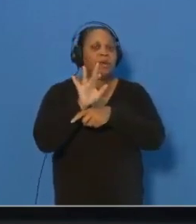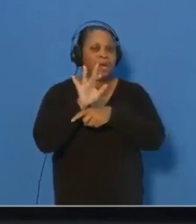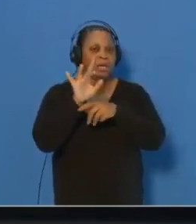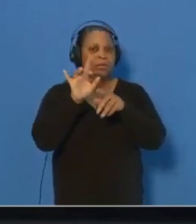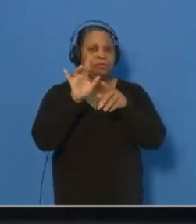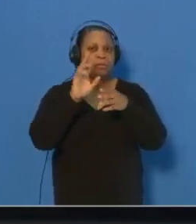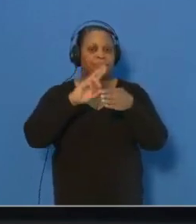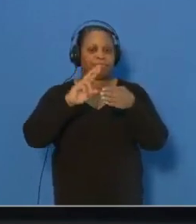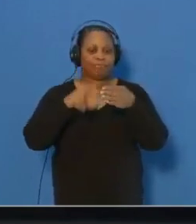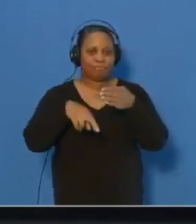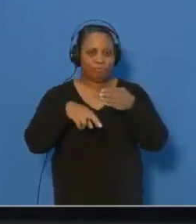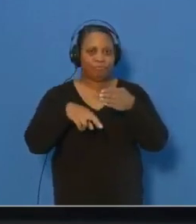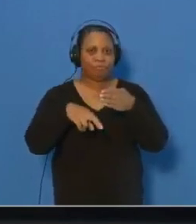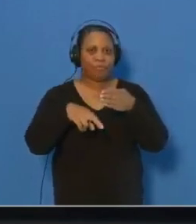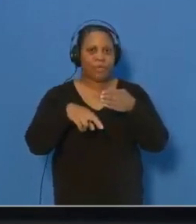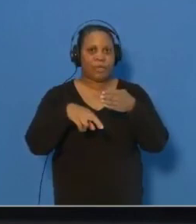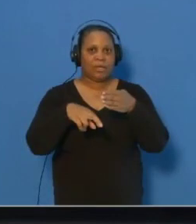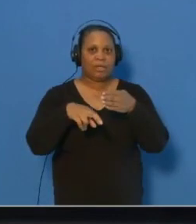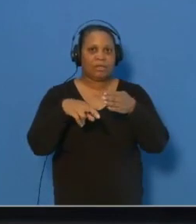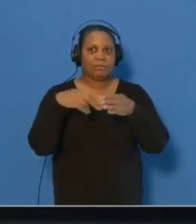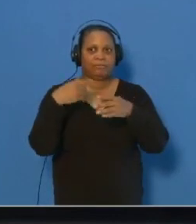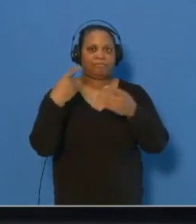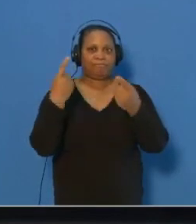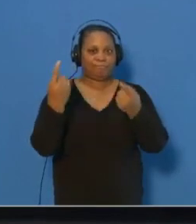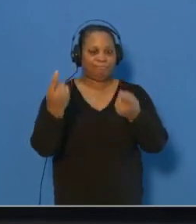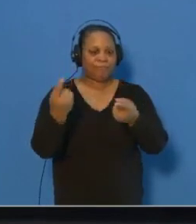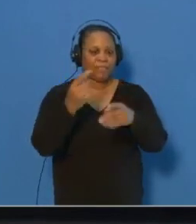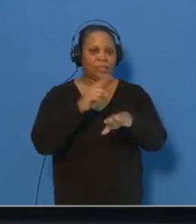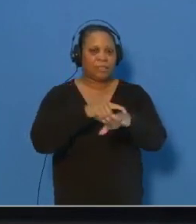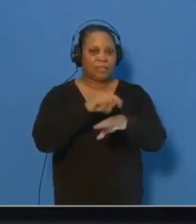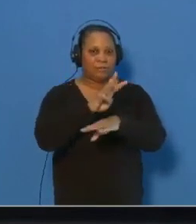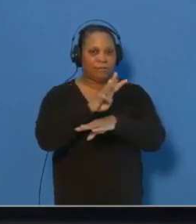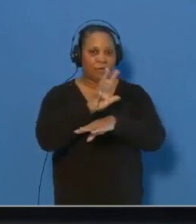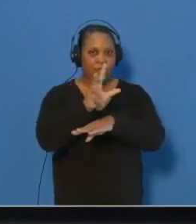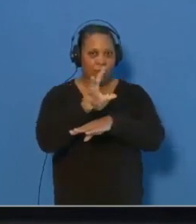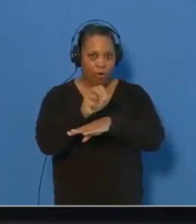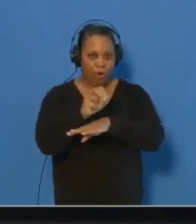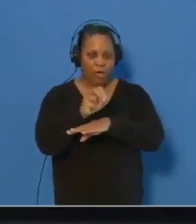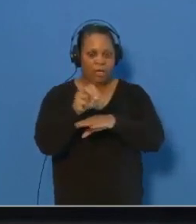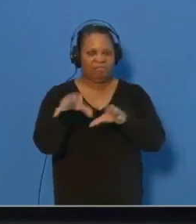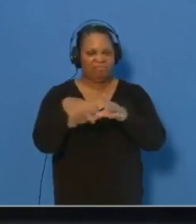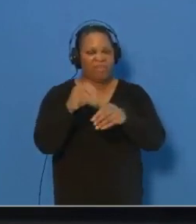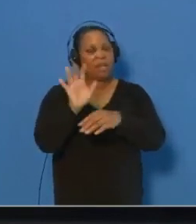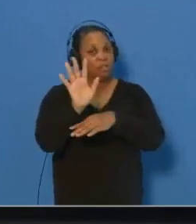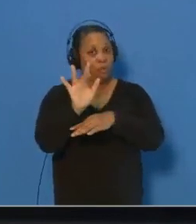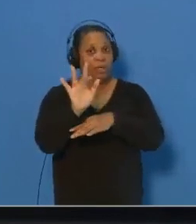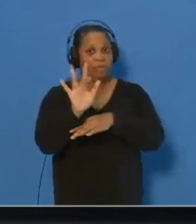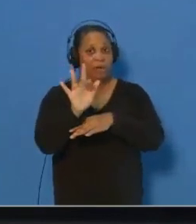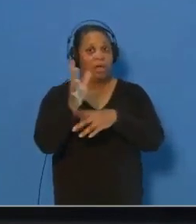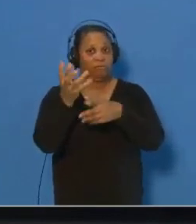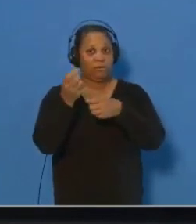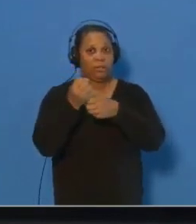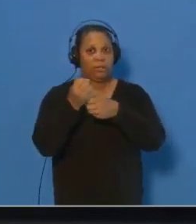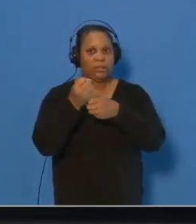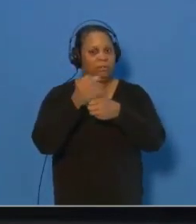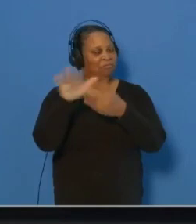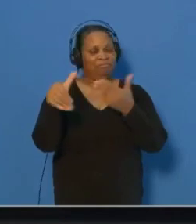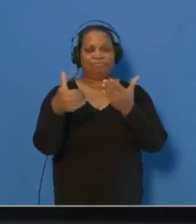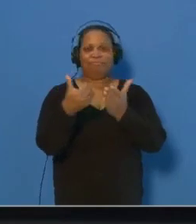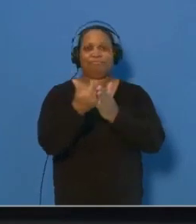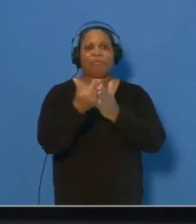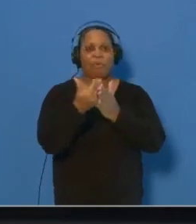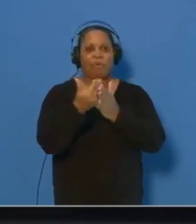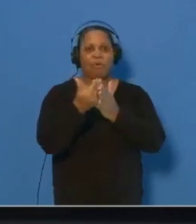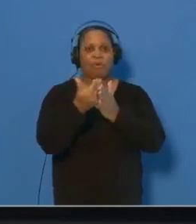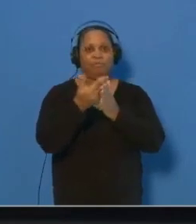results as of 4.30 PM. And of the 25 test results that were received, all of the results